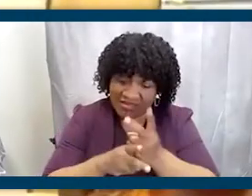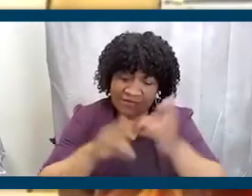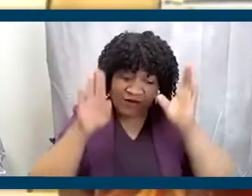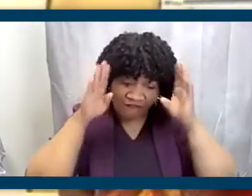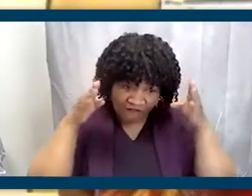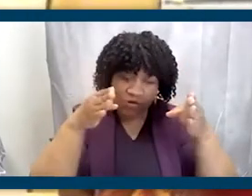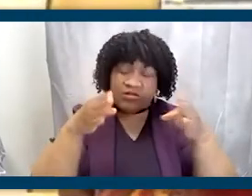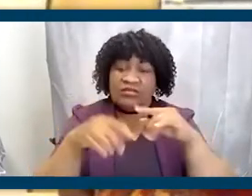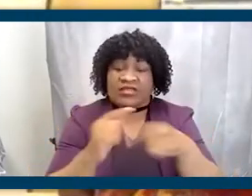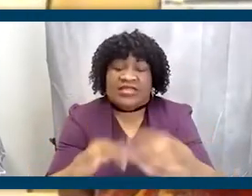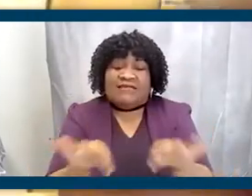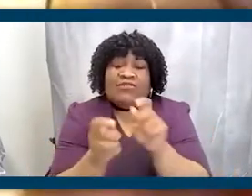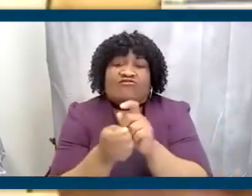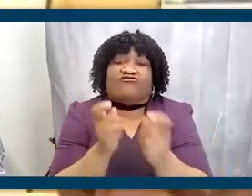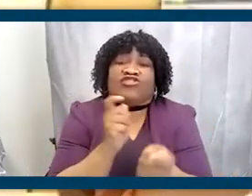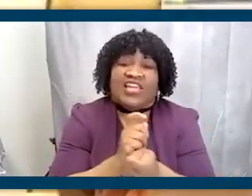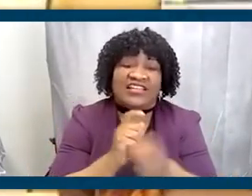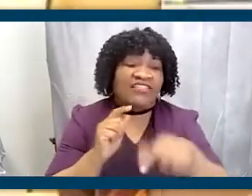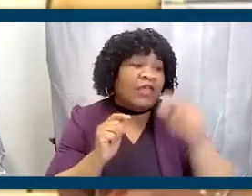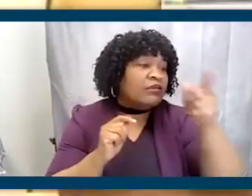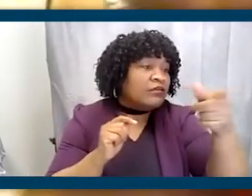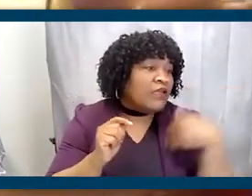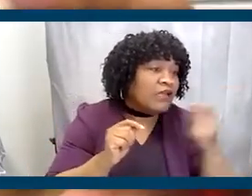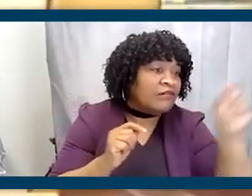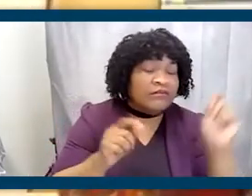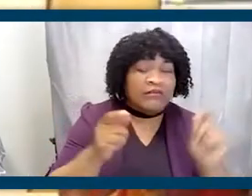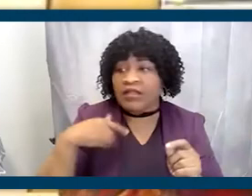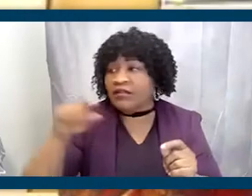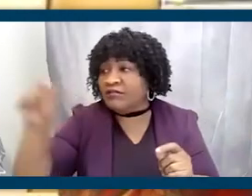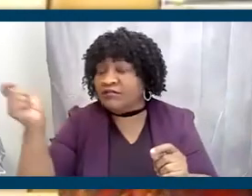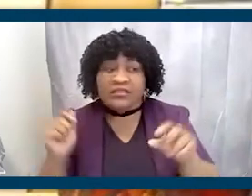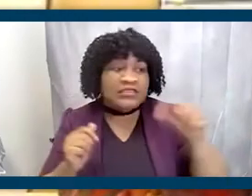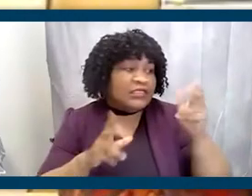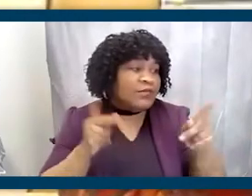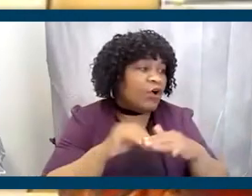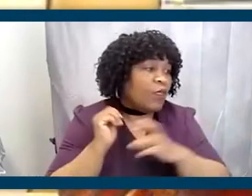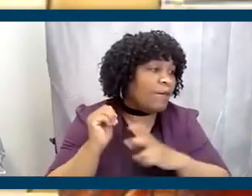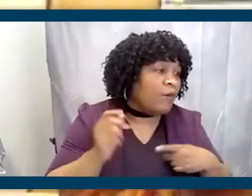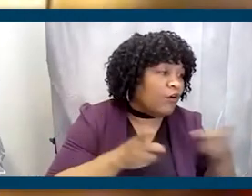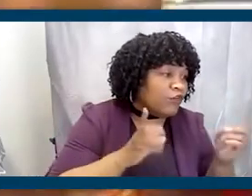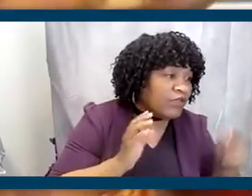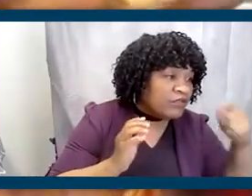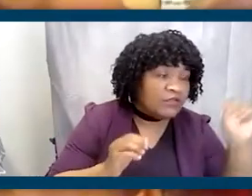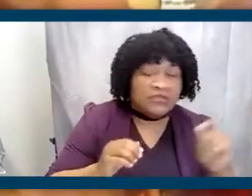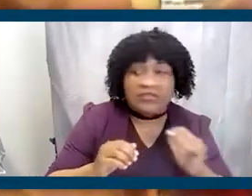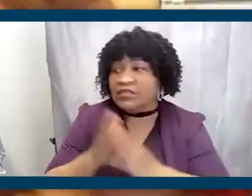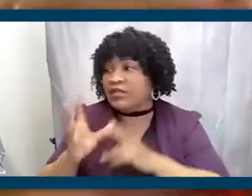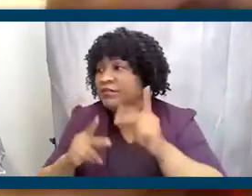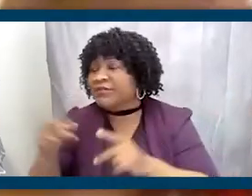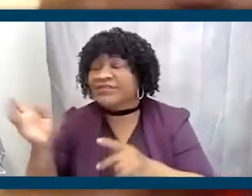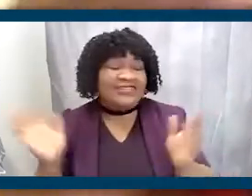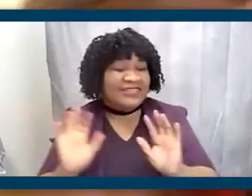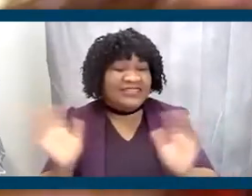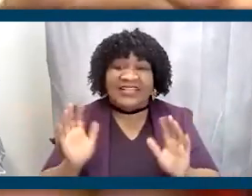it really is about change much more than checking off boxes that we have 10 people on the board of directors of, of some major corporations.